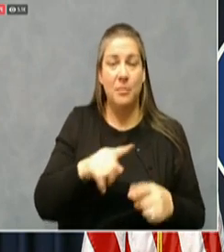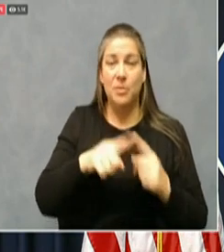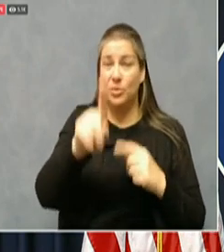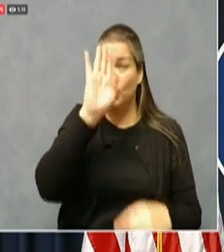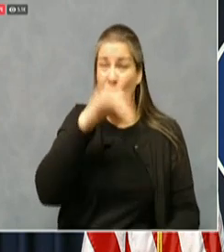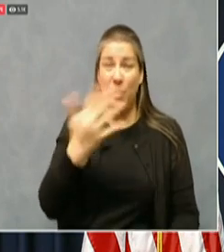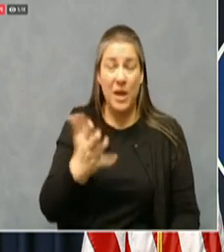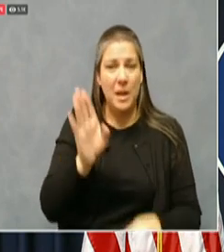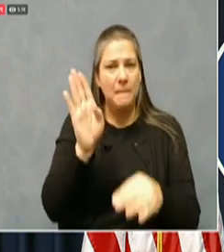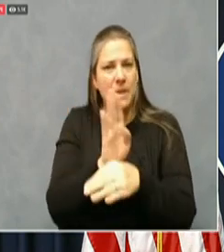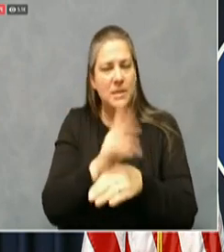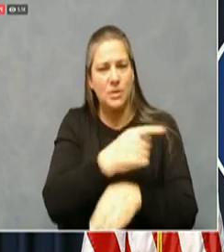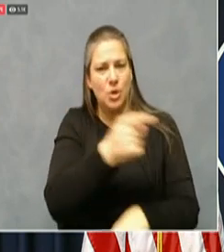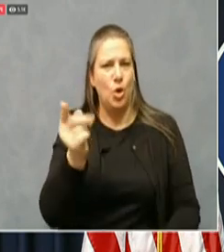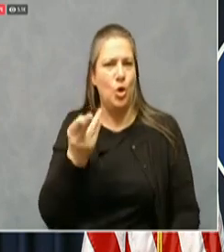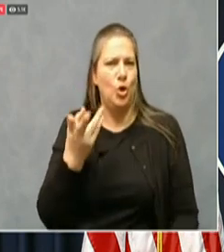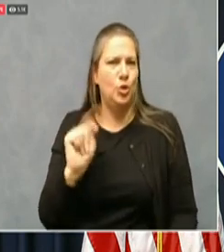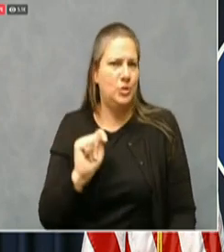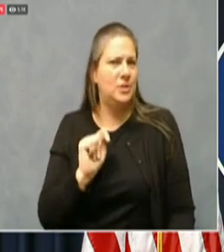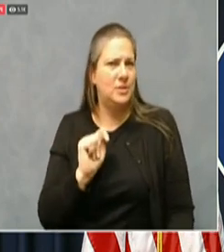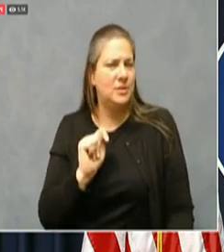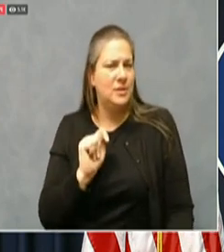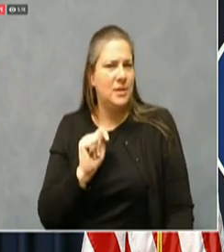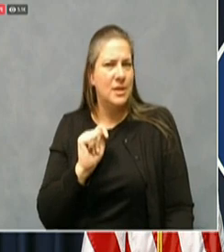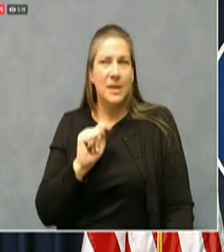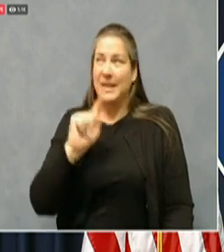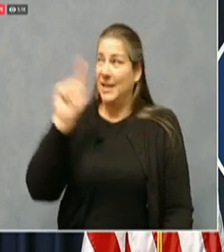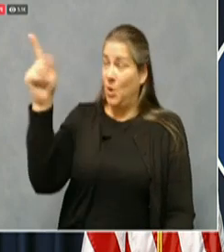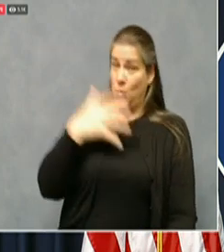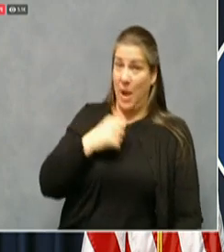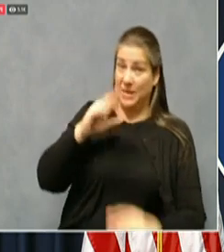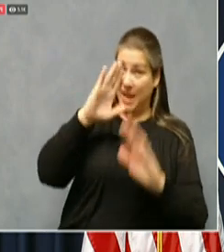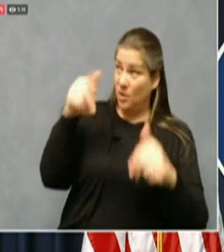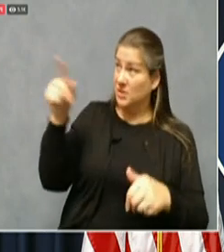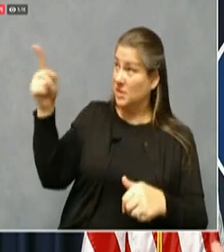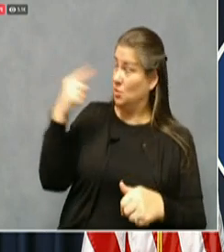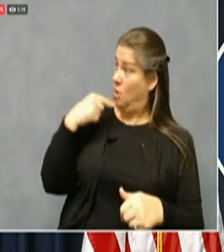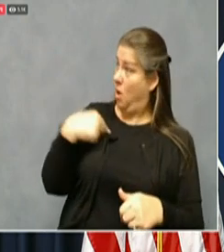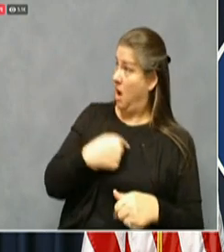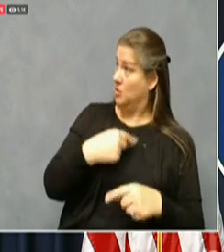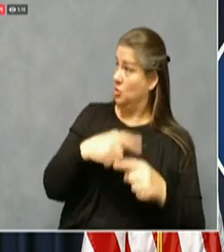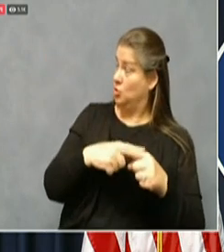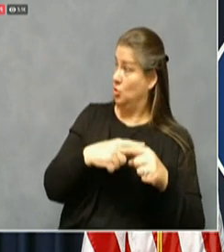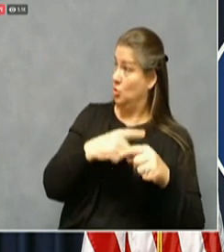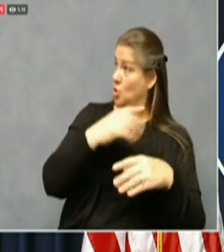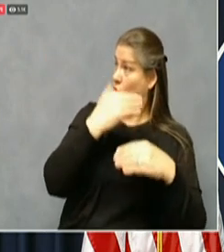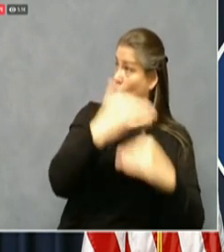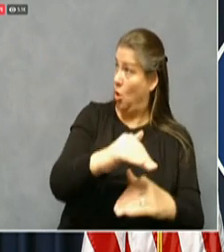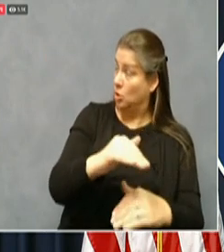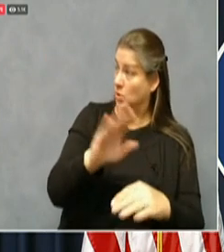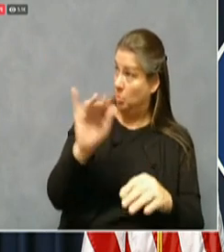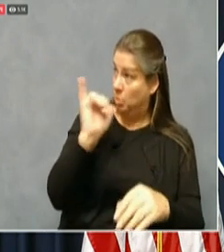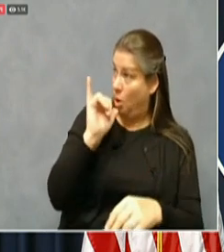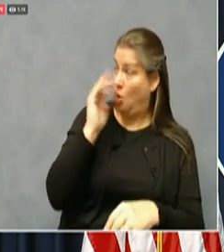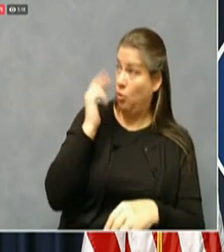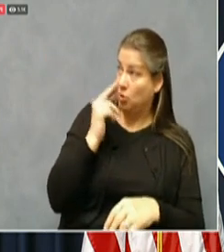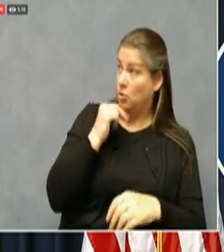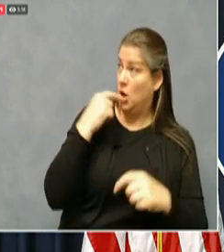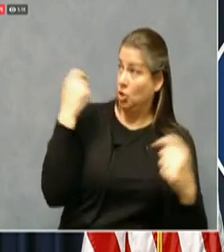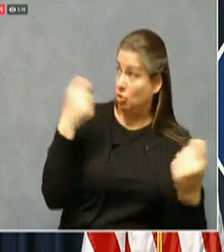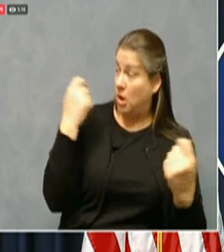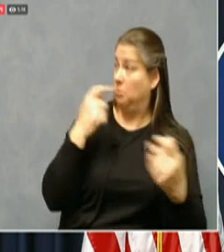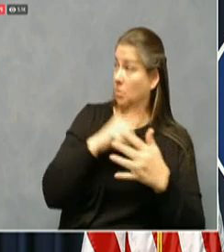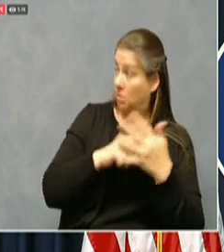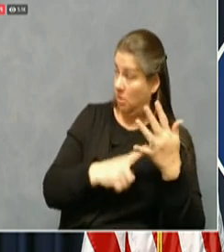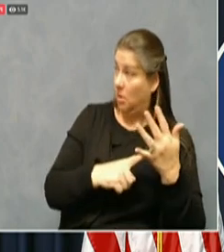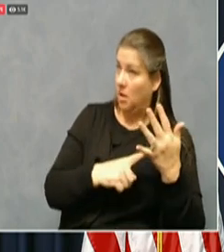White House coronavirus task force tells us to restrict at certain times, like bars and restaurants and gyms and event spaces. Let's make sure